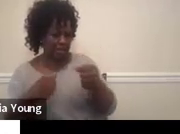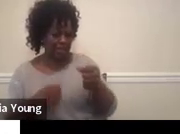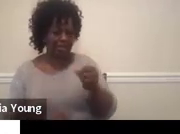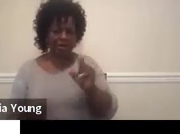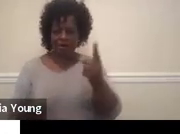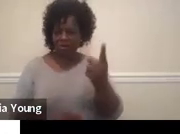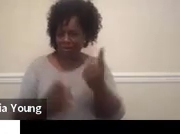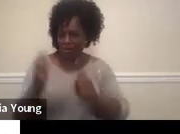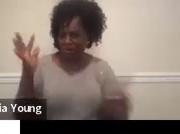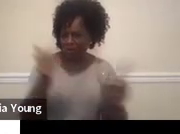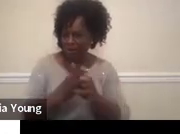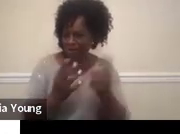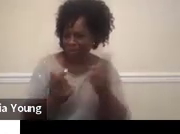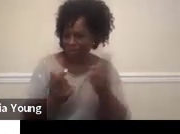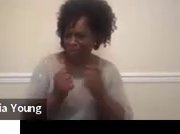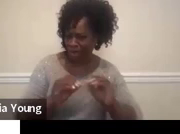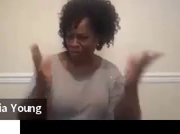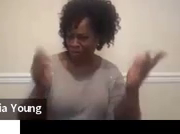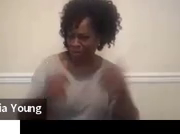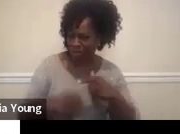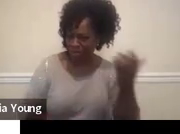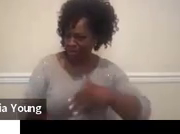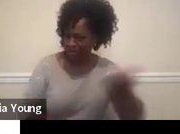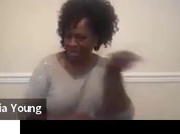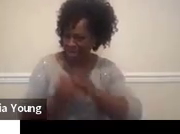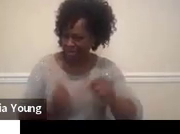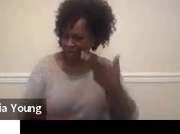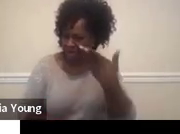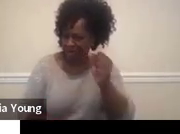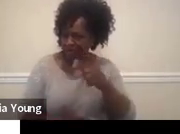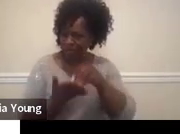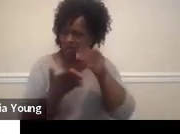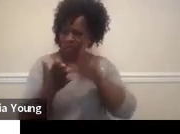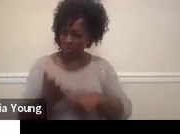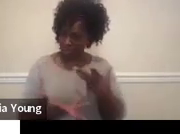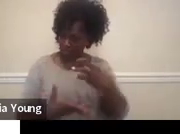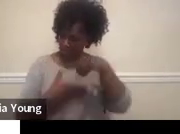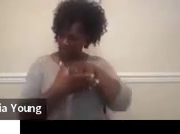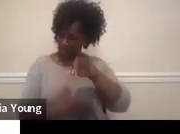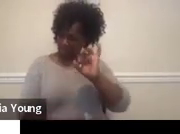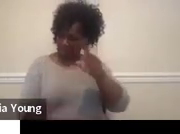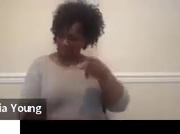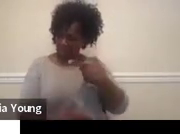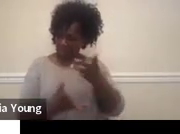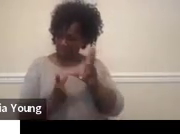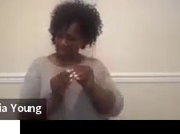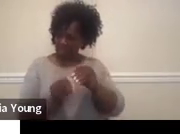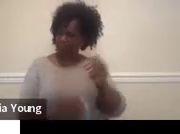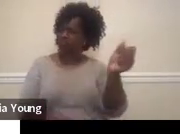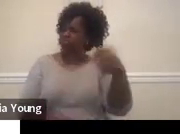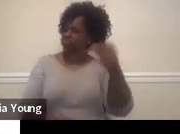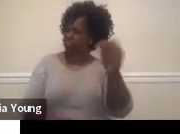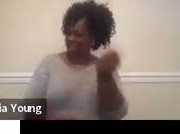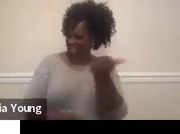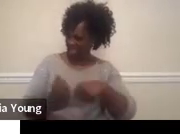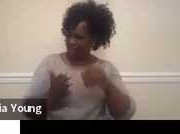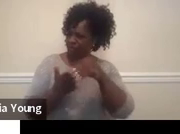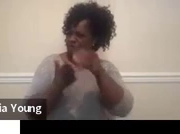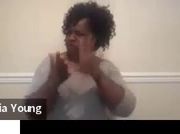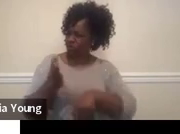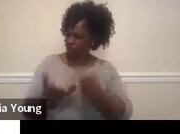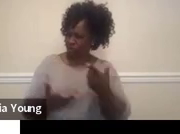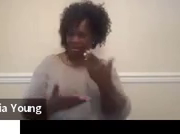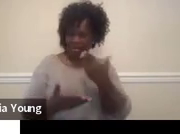question. Could you clarify? We should be inviting every high school student to their IEP meetings. Correct, yes. Yep, you should.